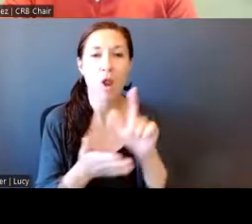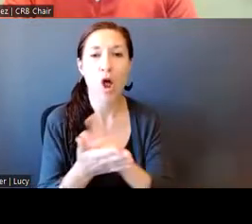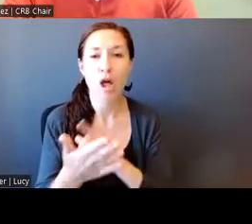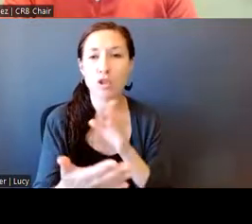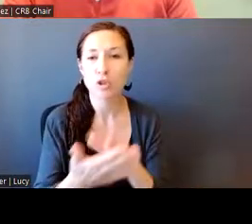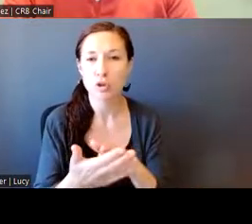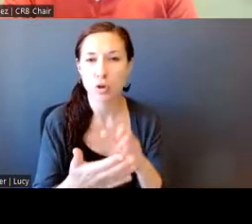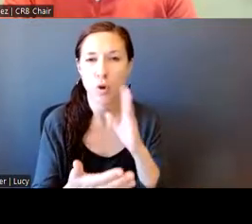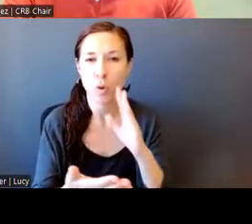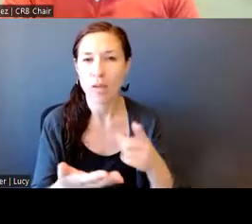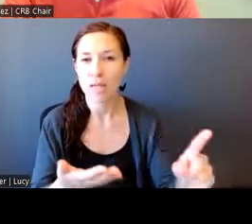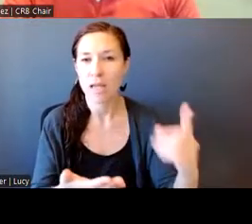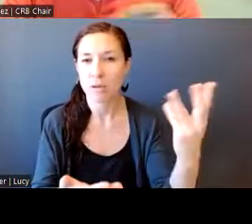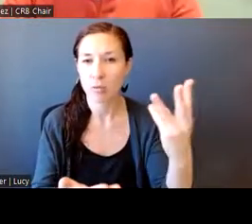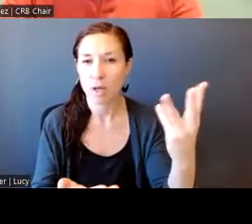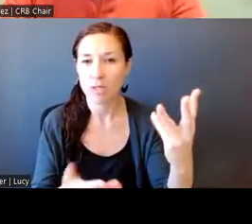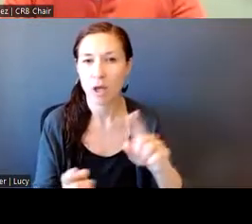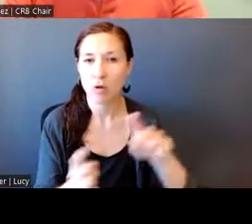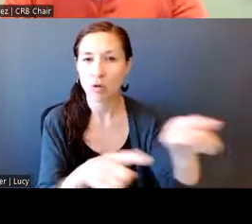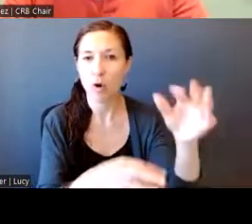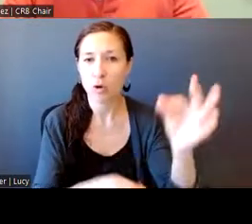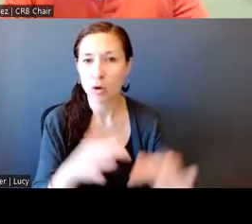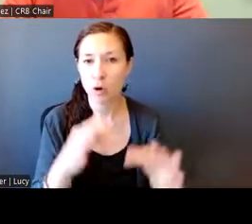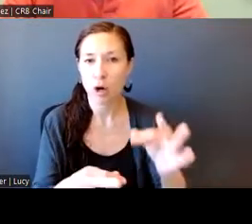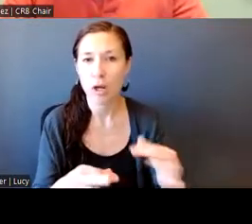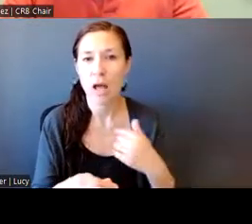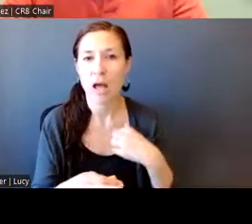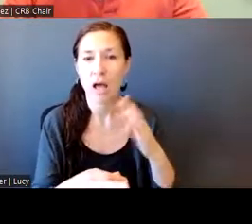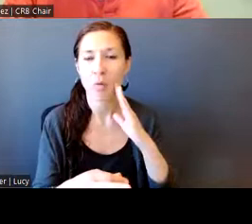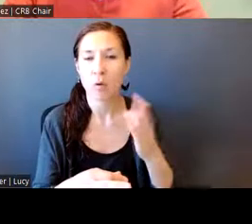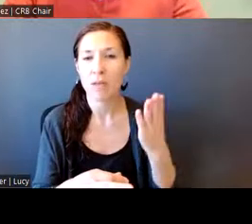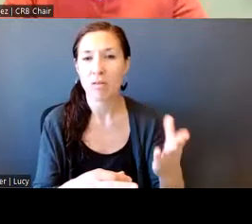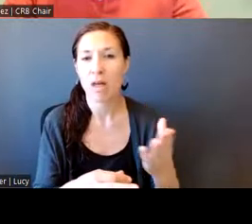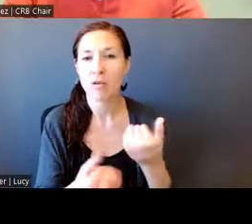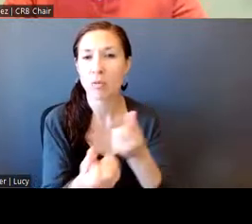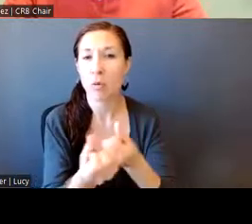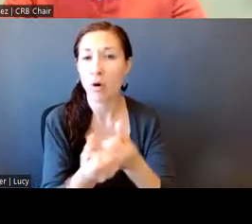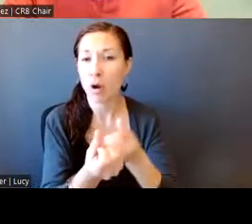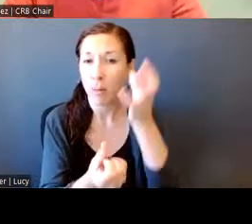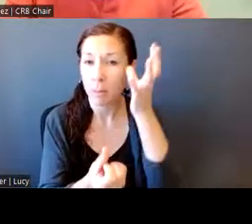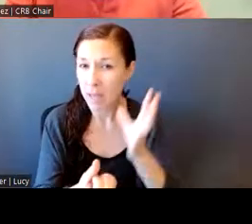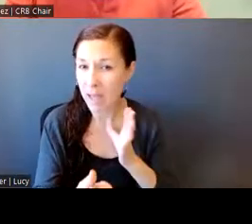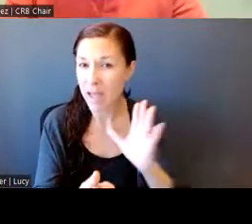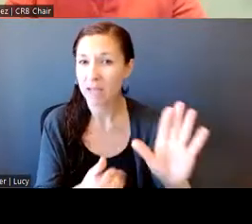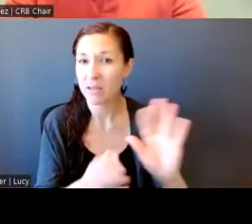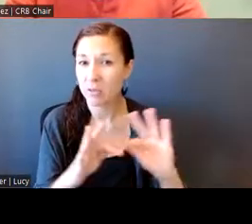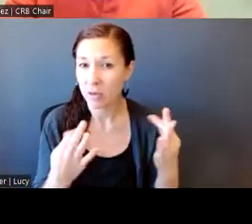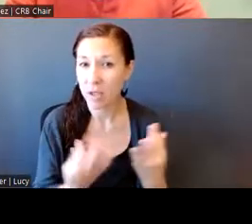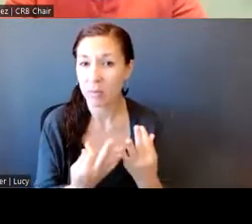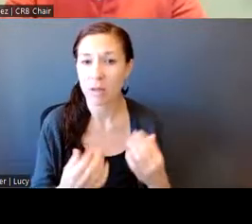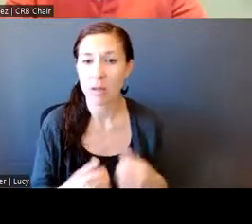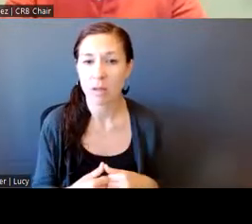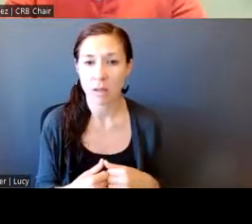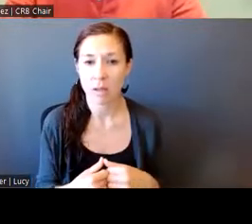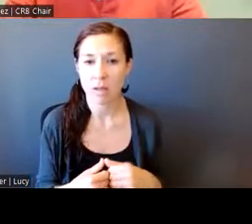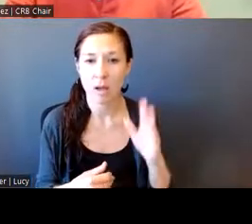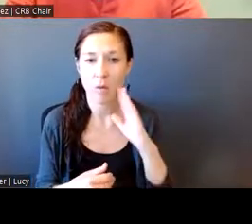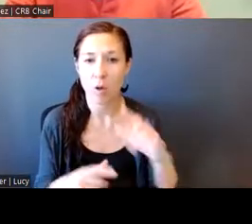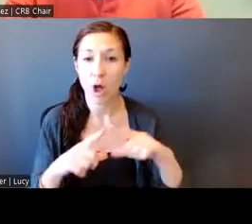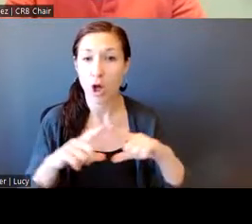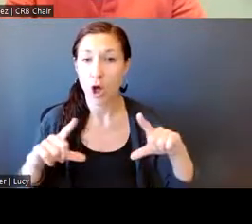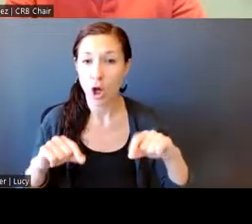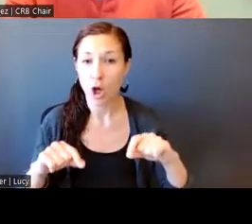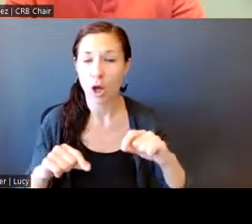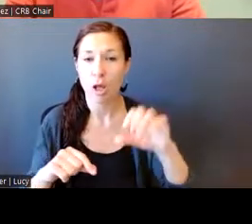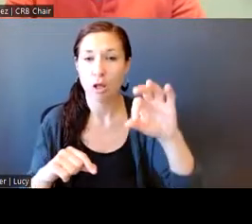I'm going to be there with supporters of this man and his family. Uh, and I want to leave you each a card. You can